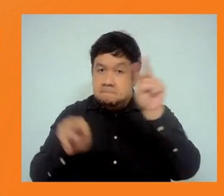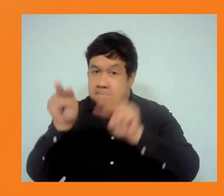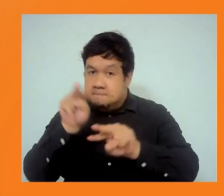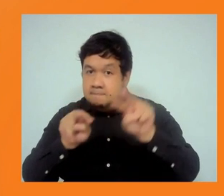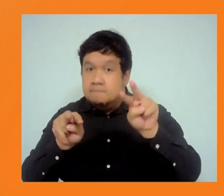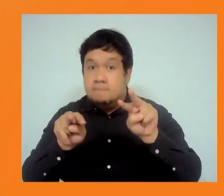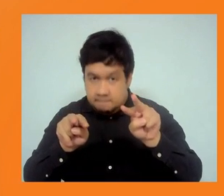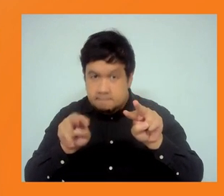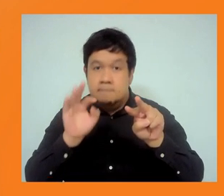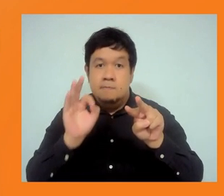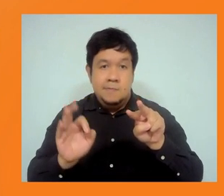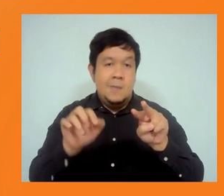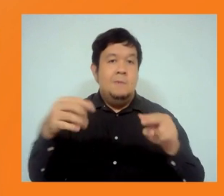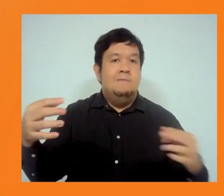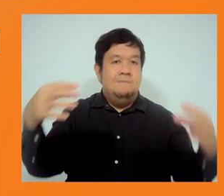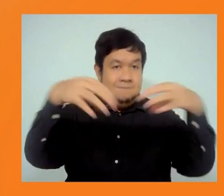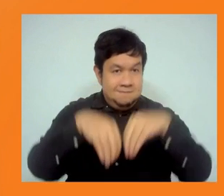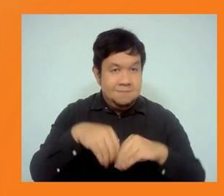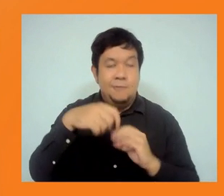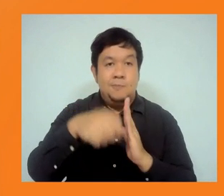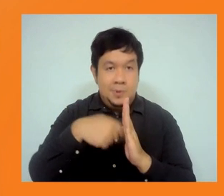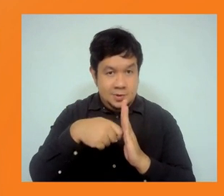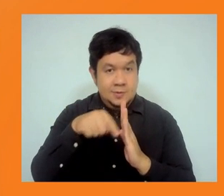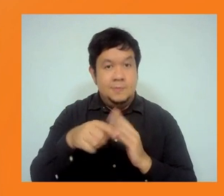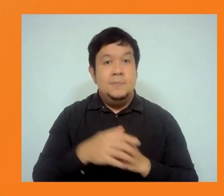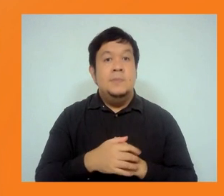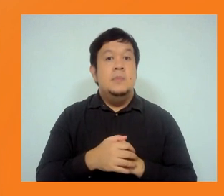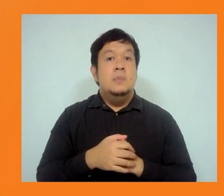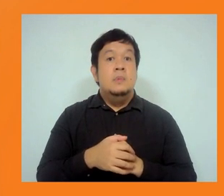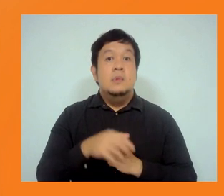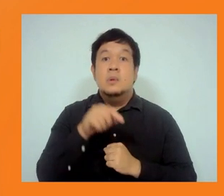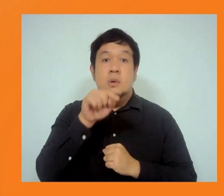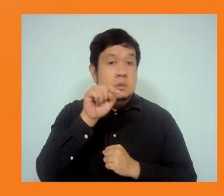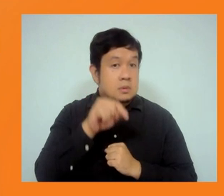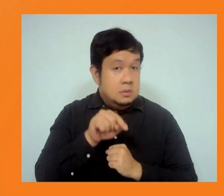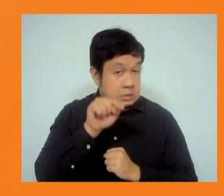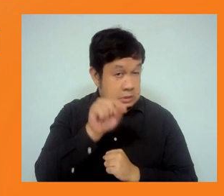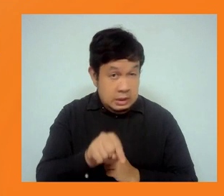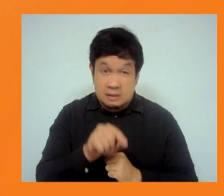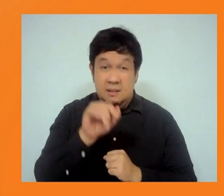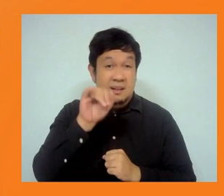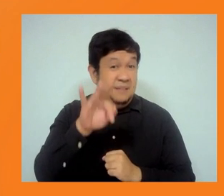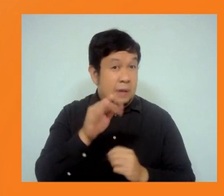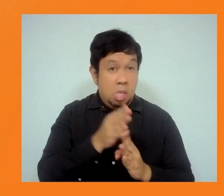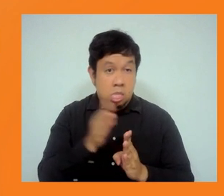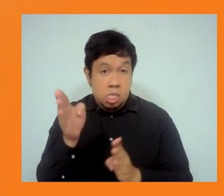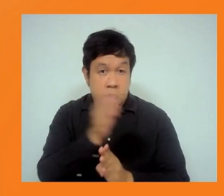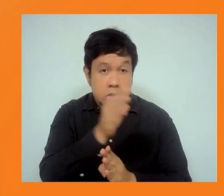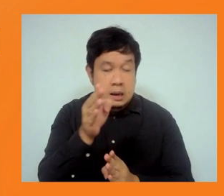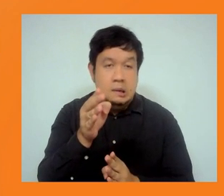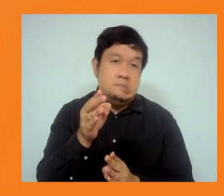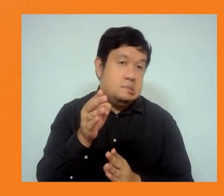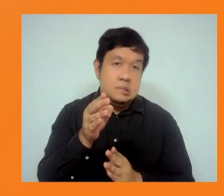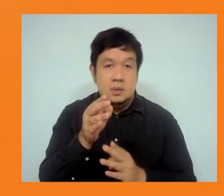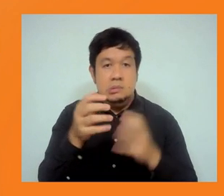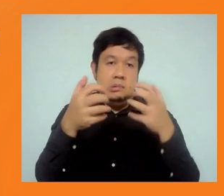For example, indirect impacts such as restriction on access. This has come up also